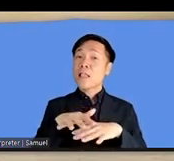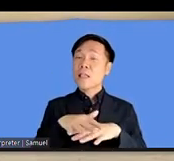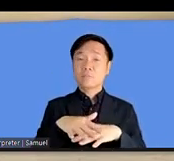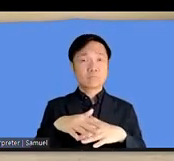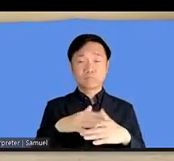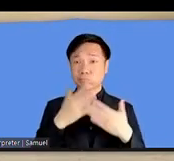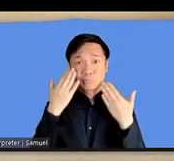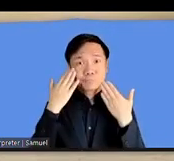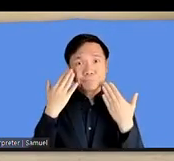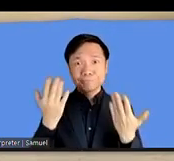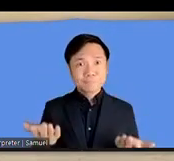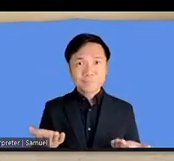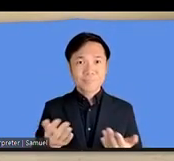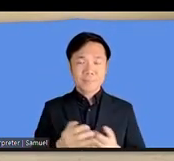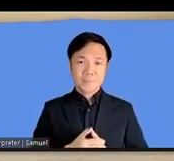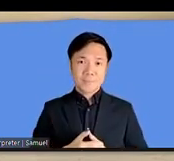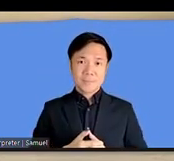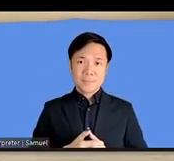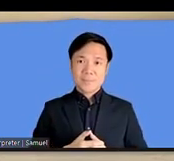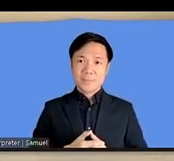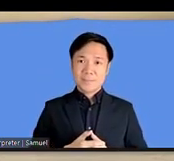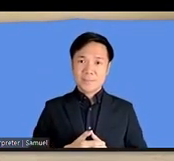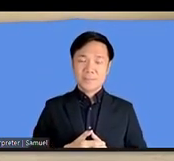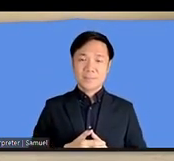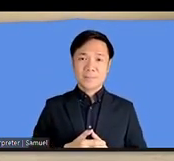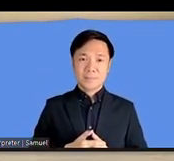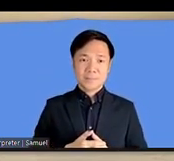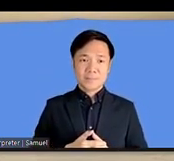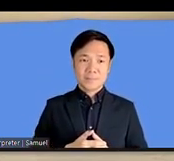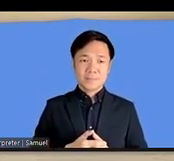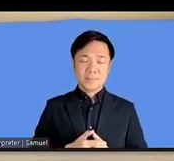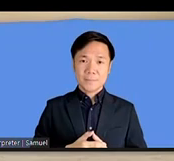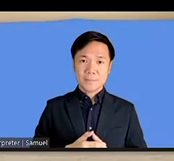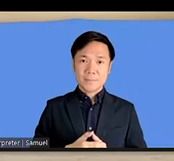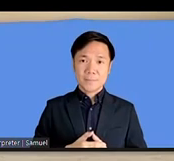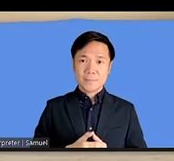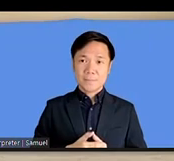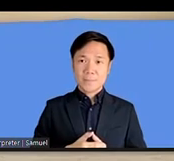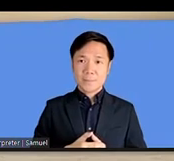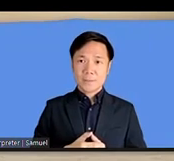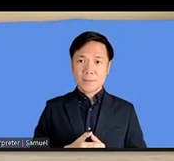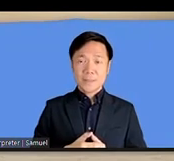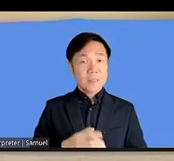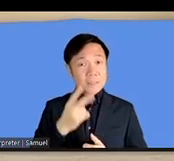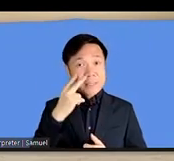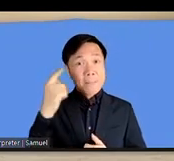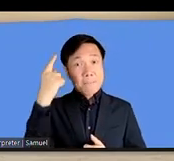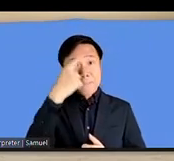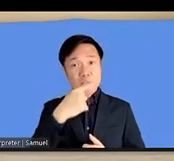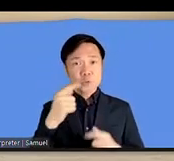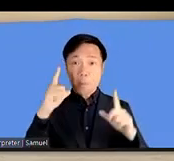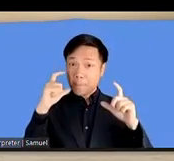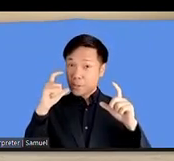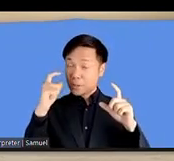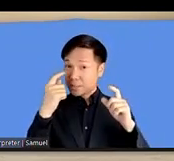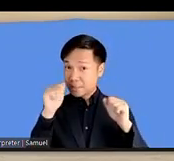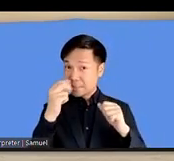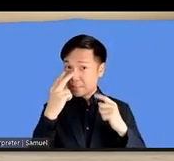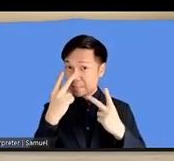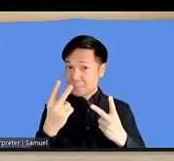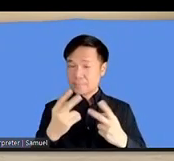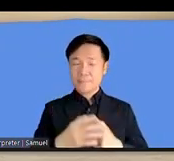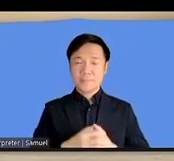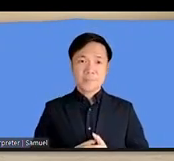understood the power a teacher and that's based the yuko all